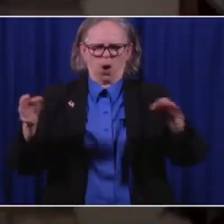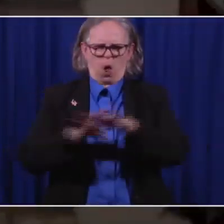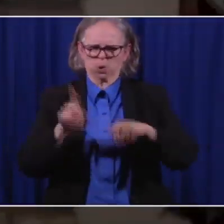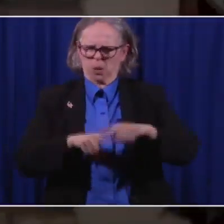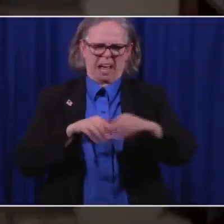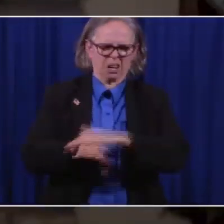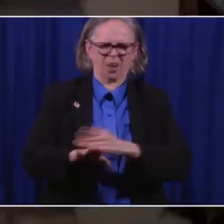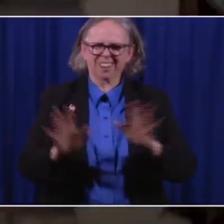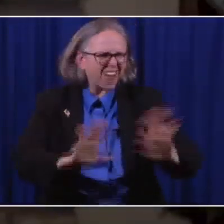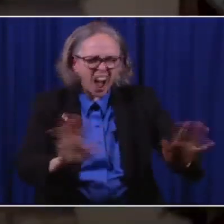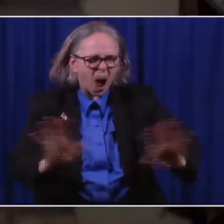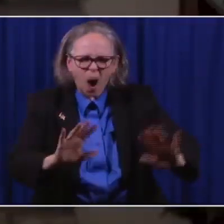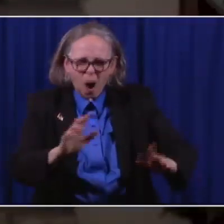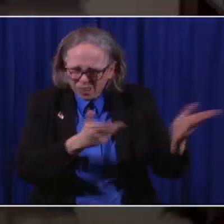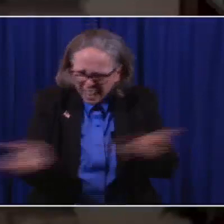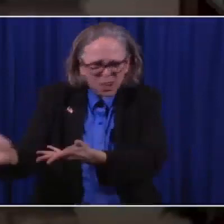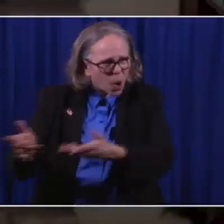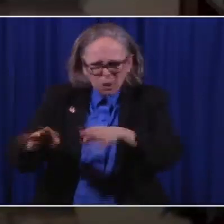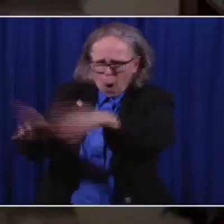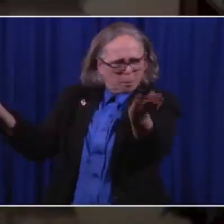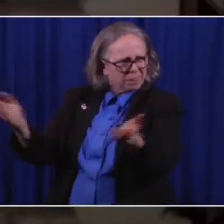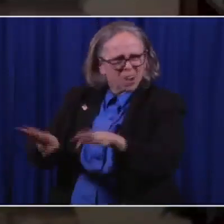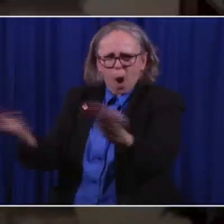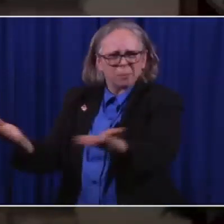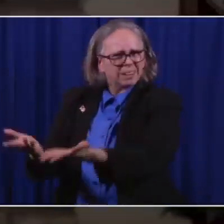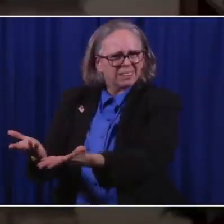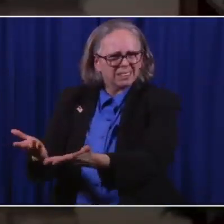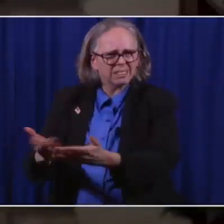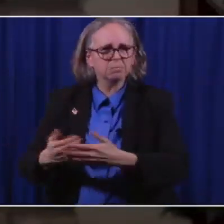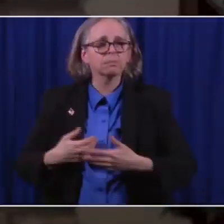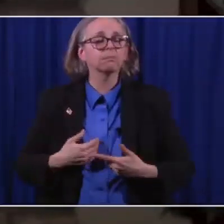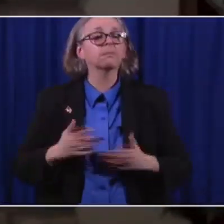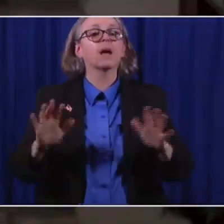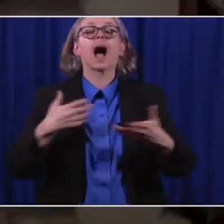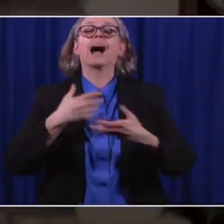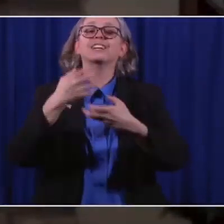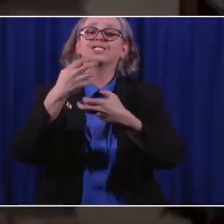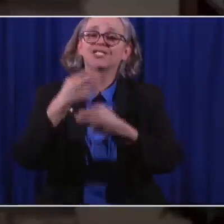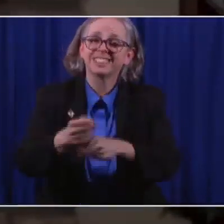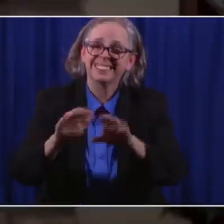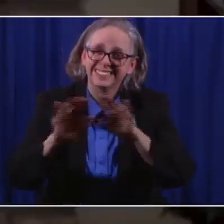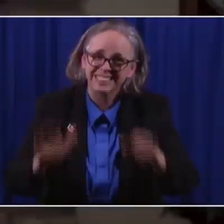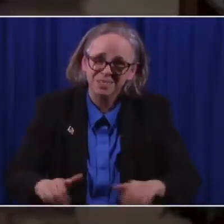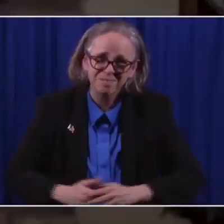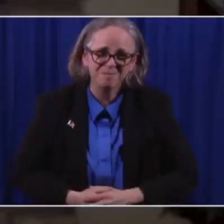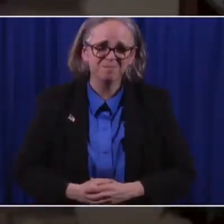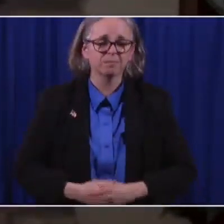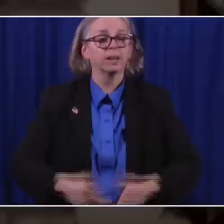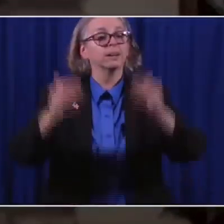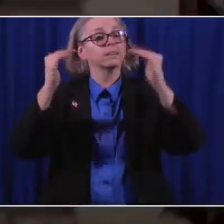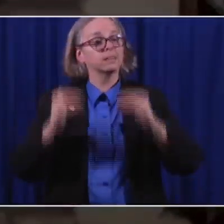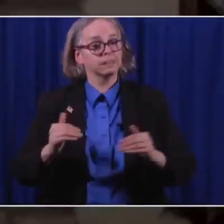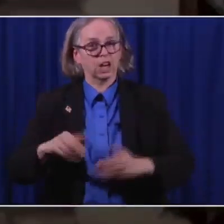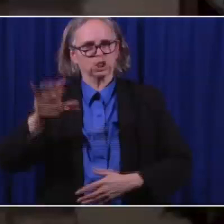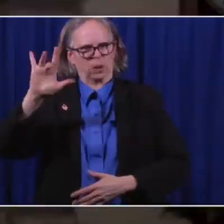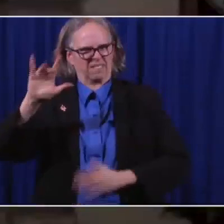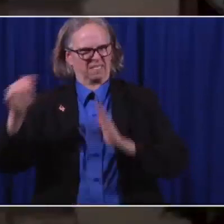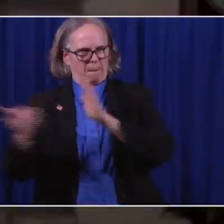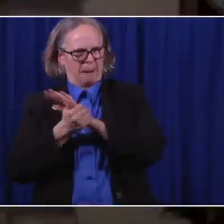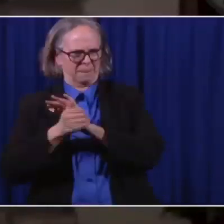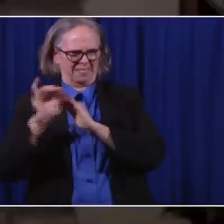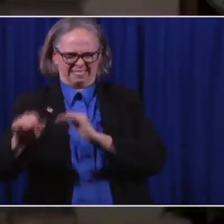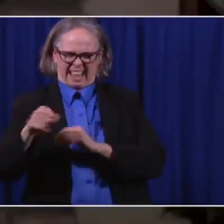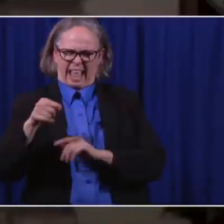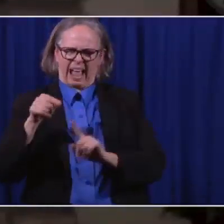No, go into court. So I trust the system. Now, the 25th Amendment, that, as you know,